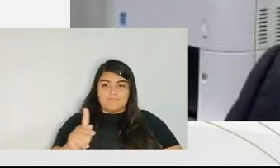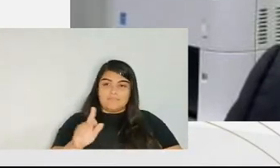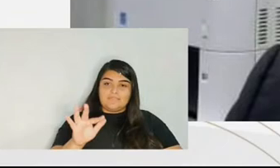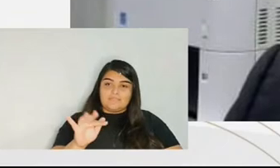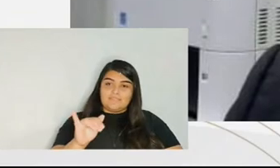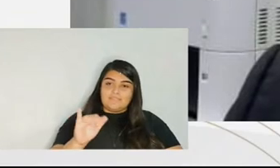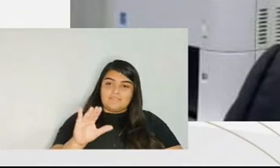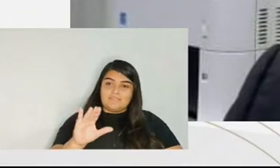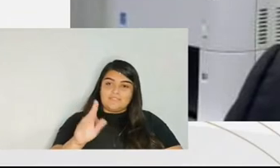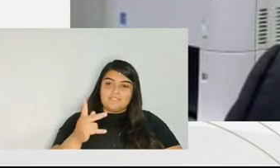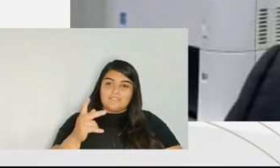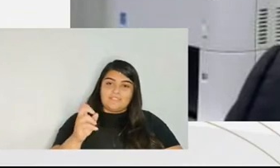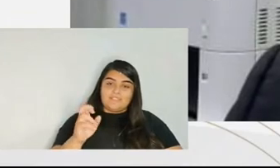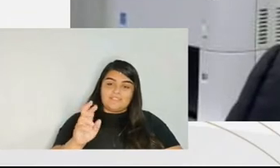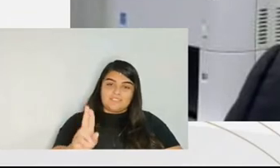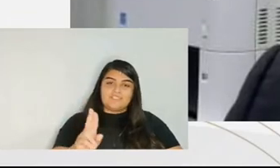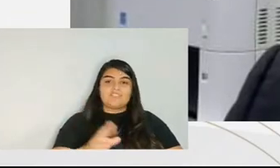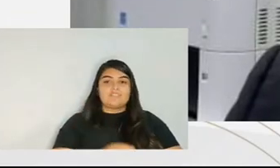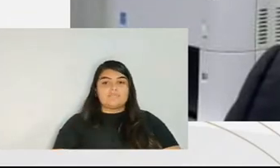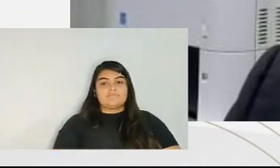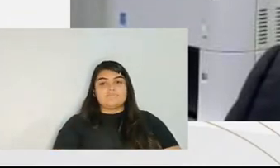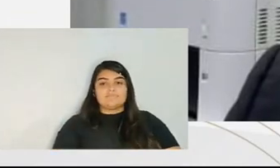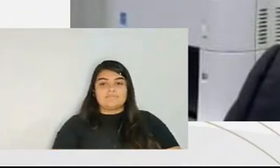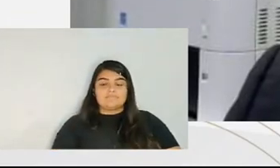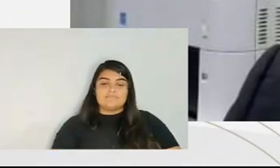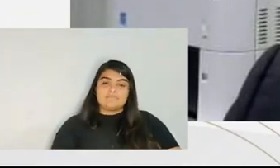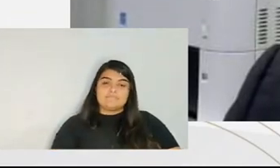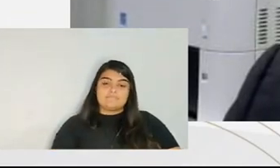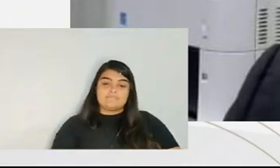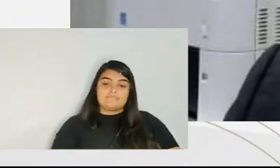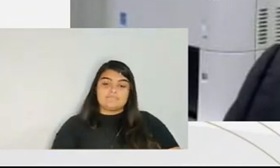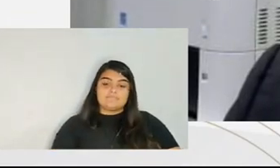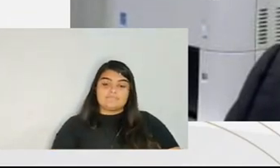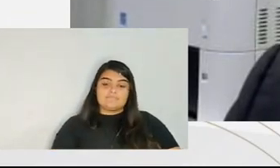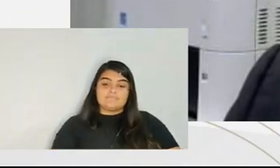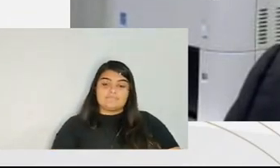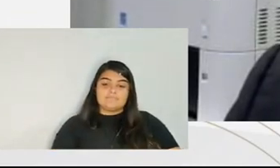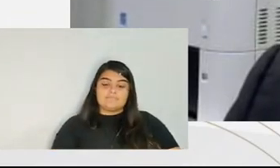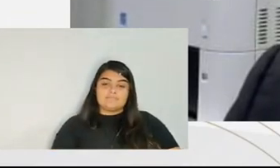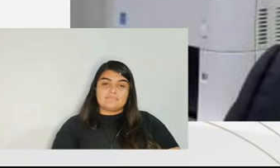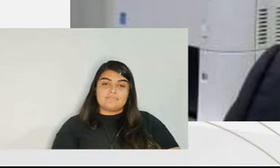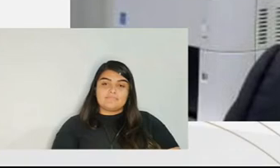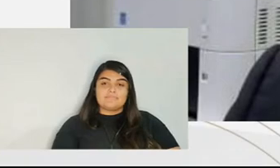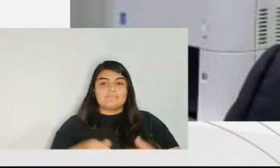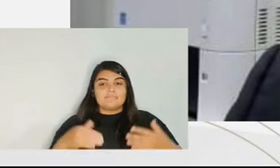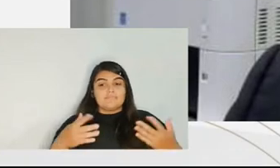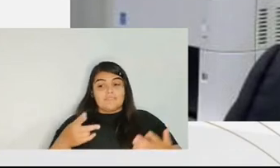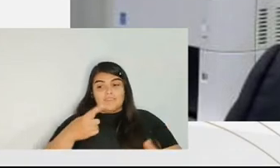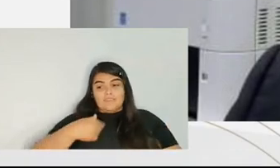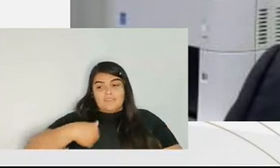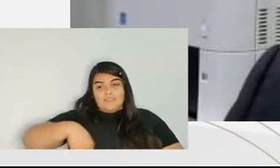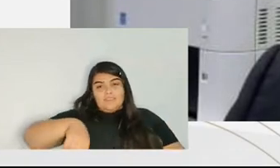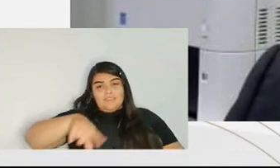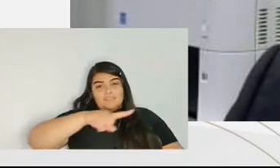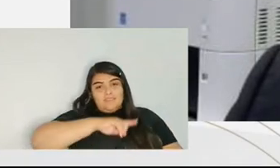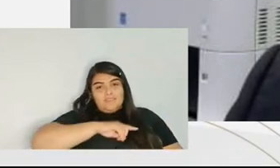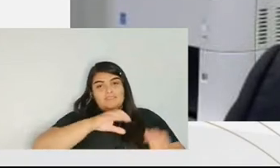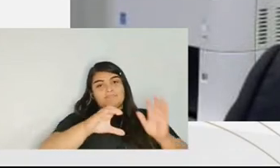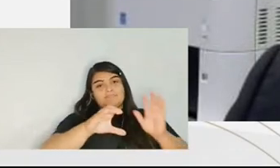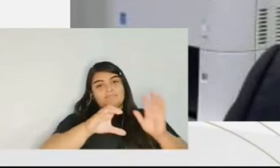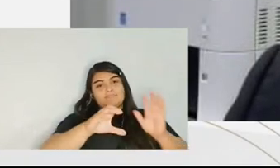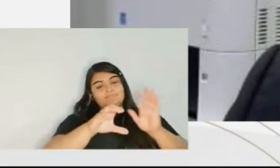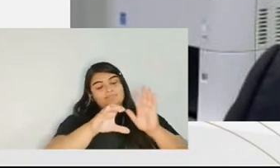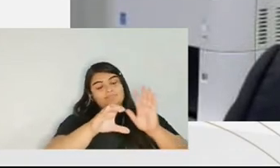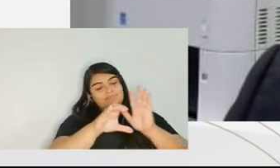and we have the tradition of civil law from written legislation. So,